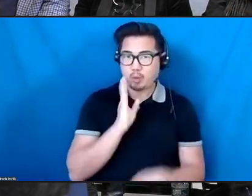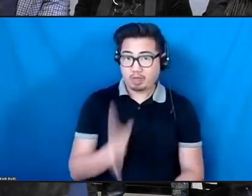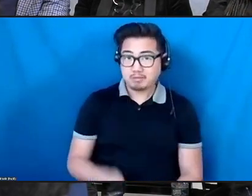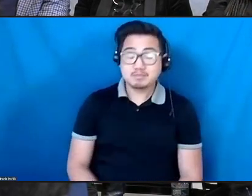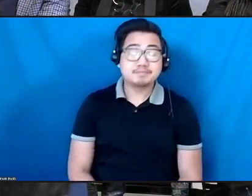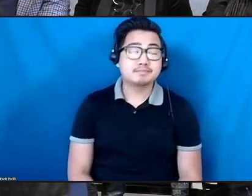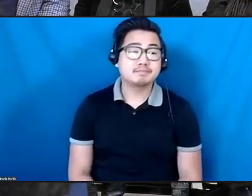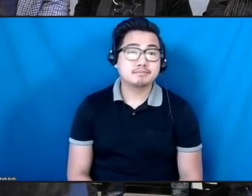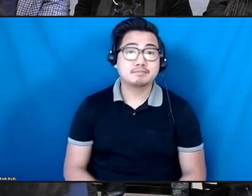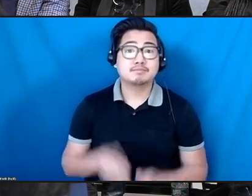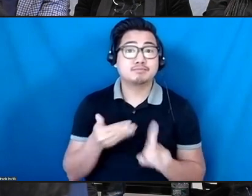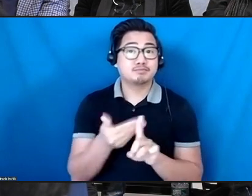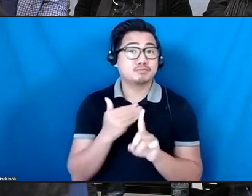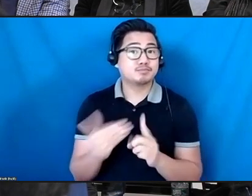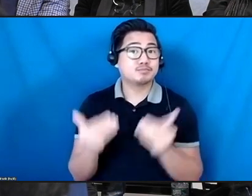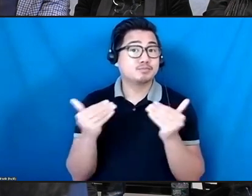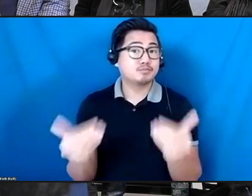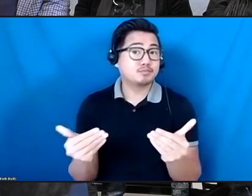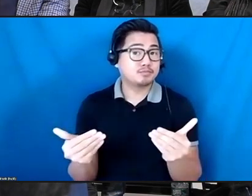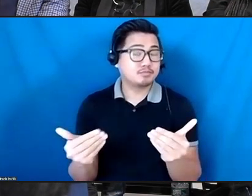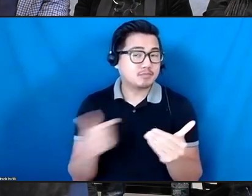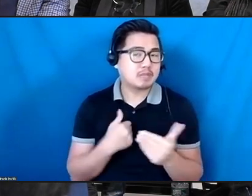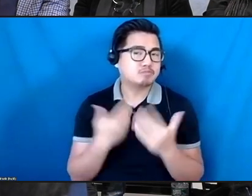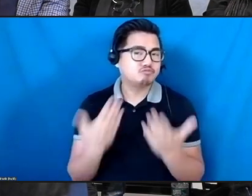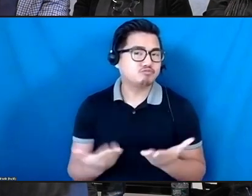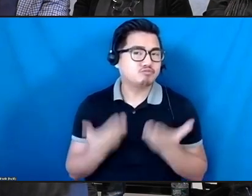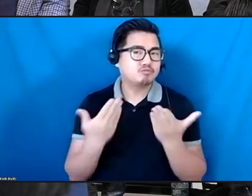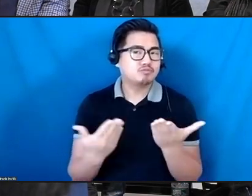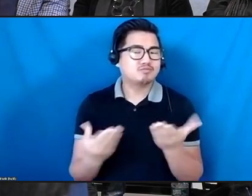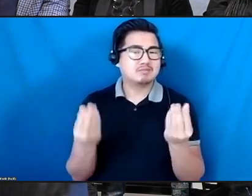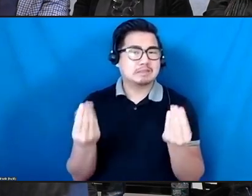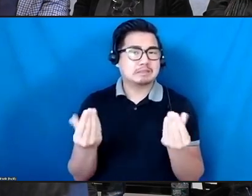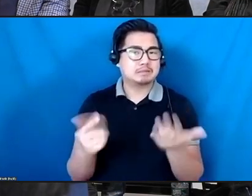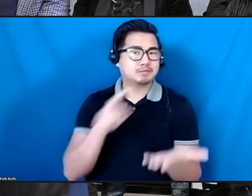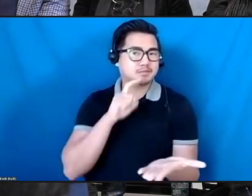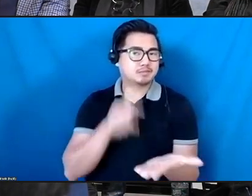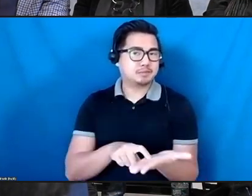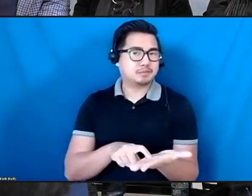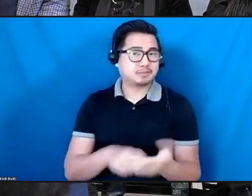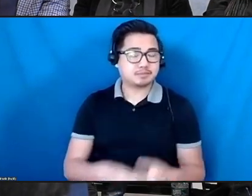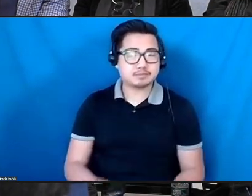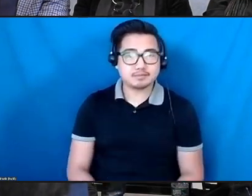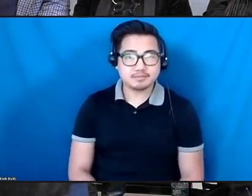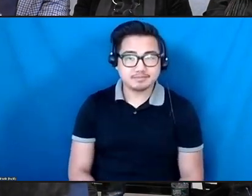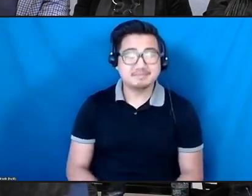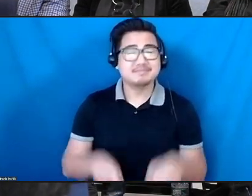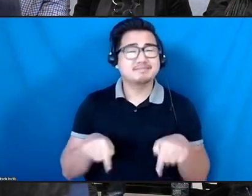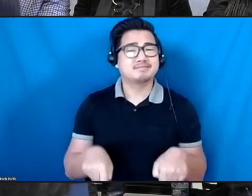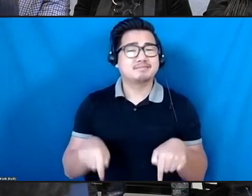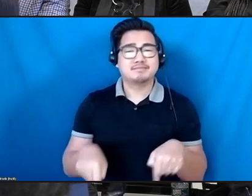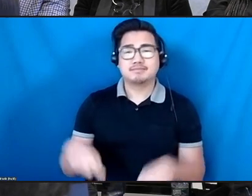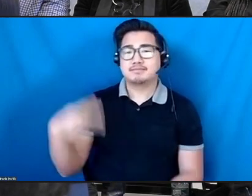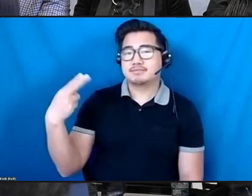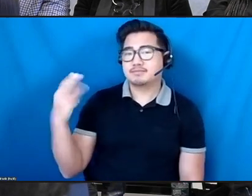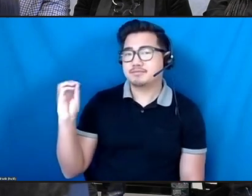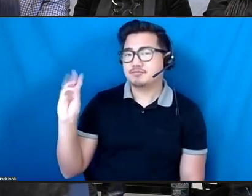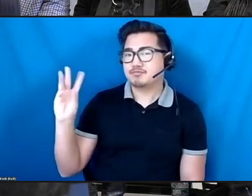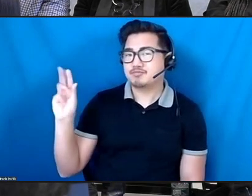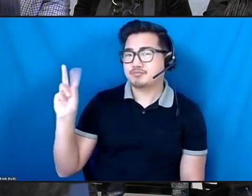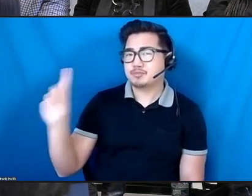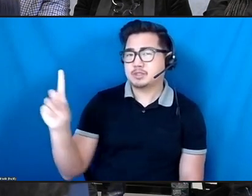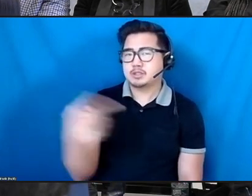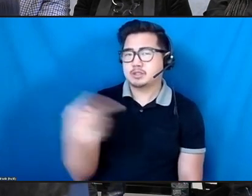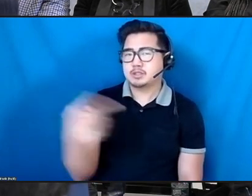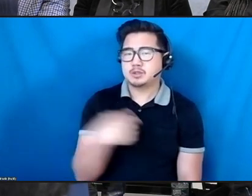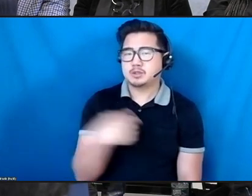before we continue, I'd like to offer a land acknowledgement. At HowlRound, we hold ourselves accountable to the work of undoing